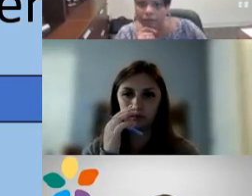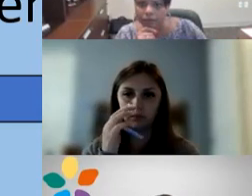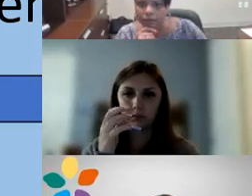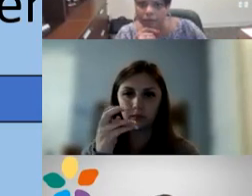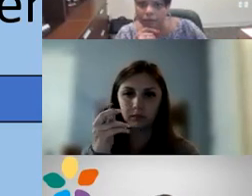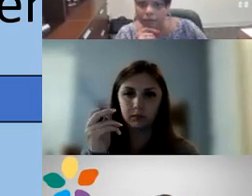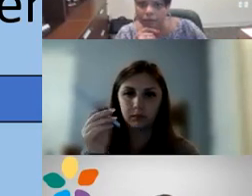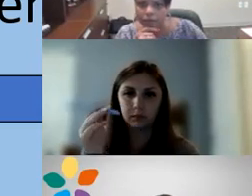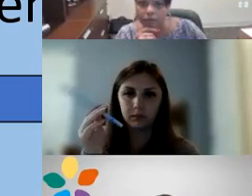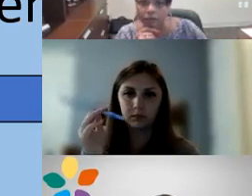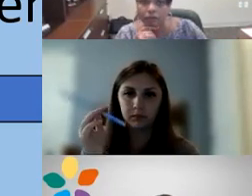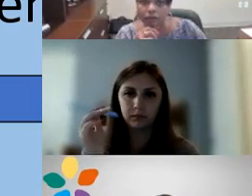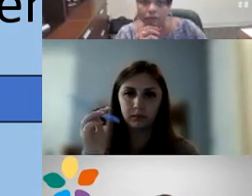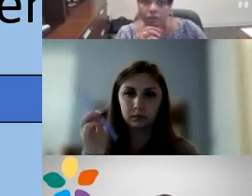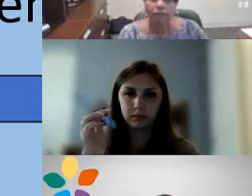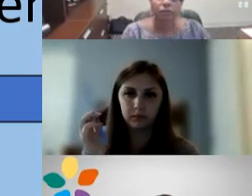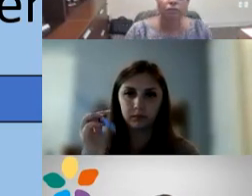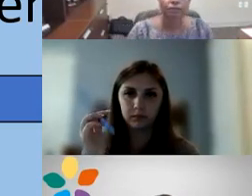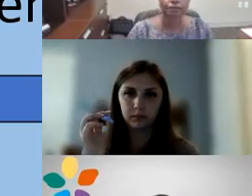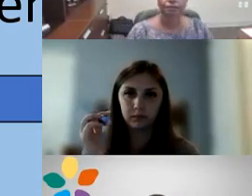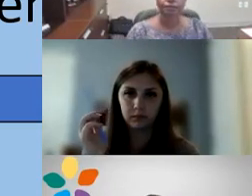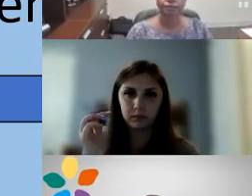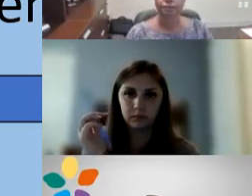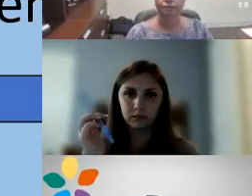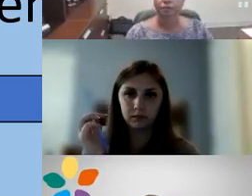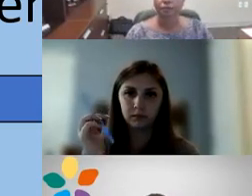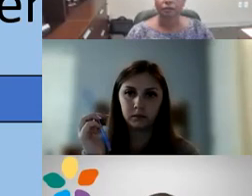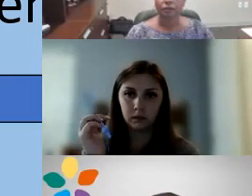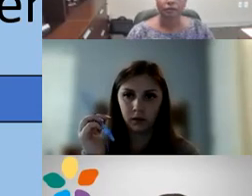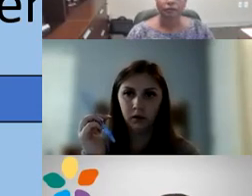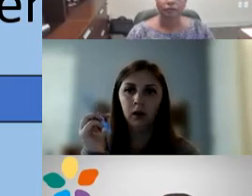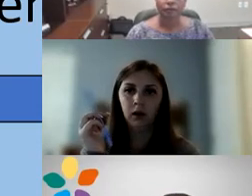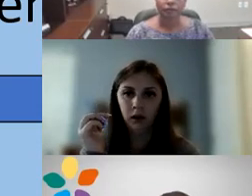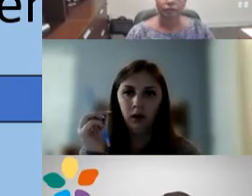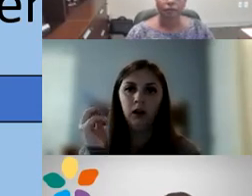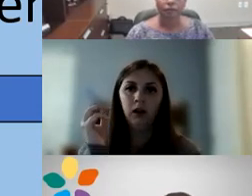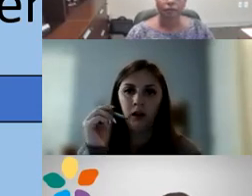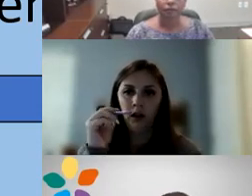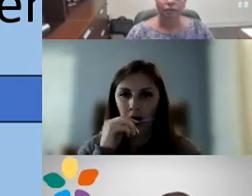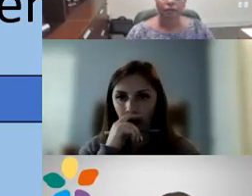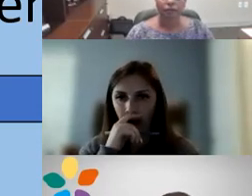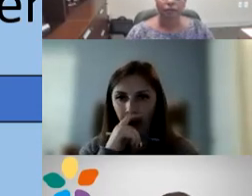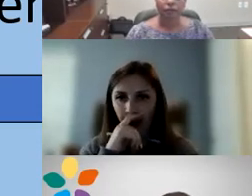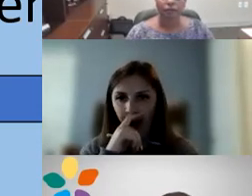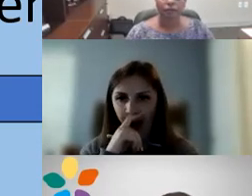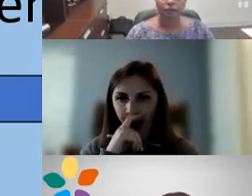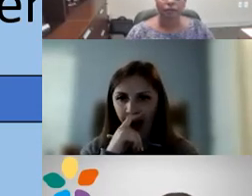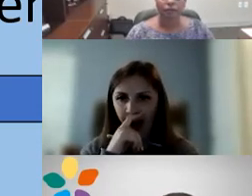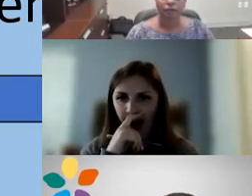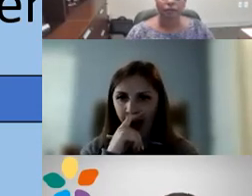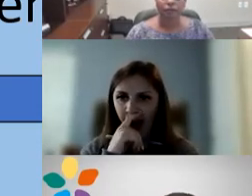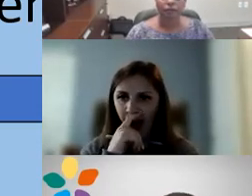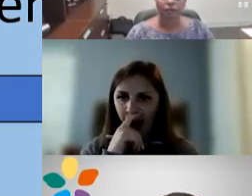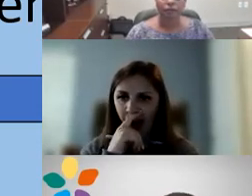uh under 70 cents on the dollar spent uh the asian population accessing 68 cents per dollar